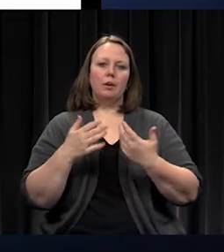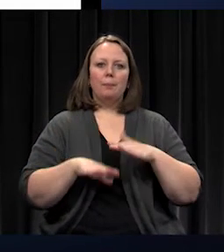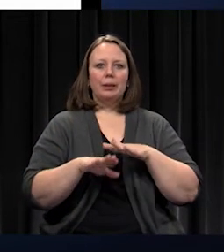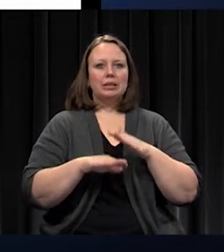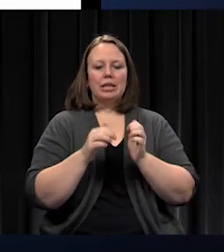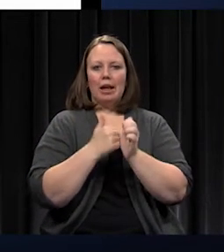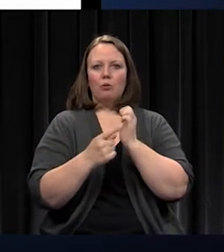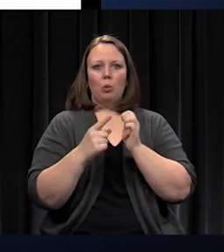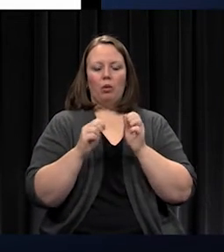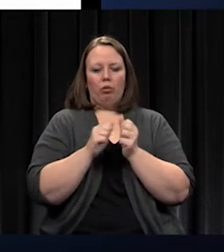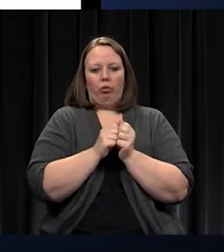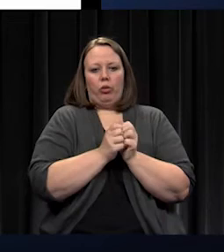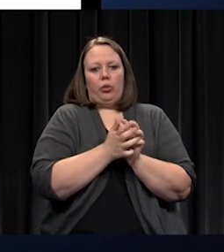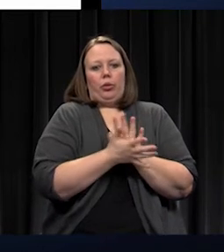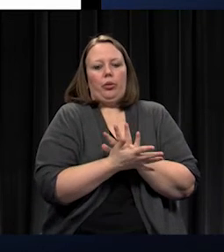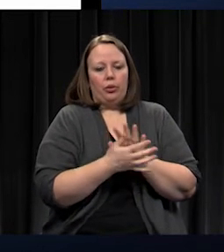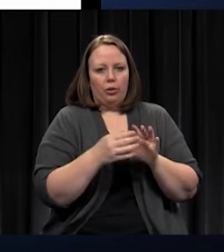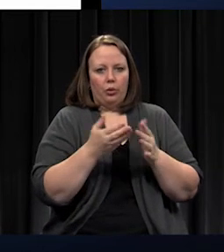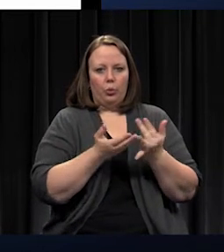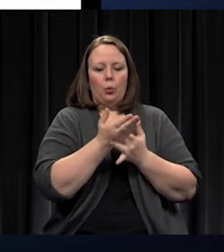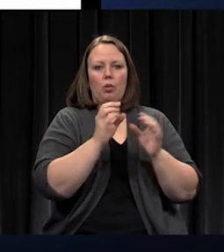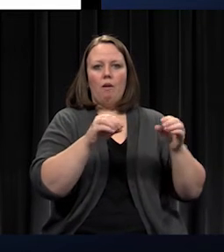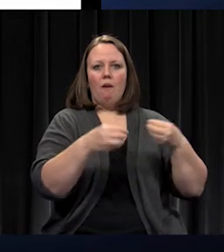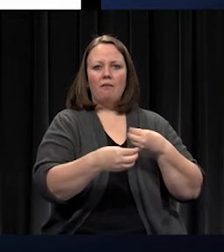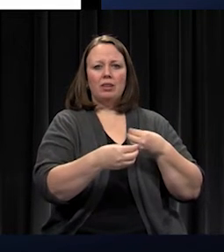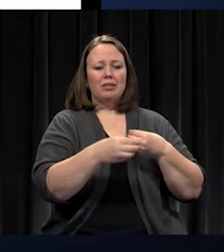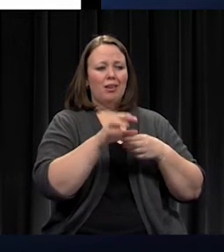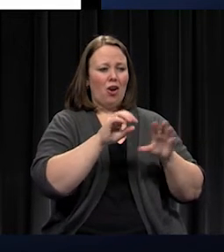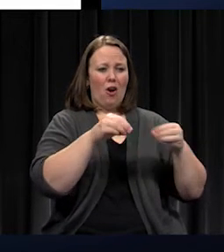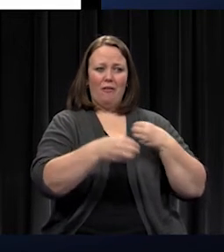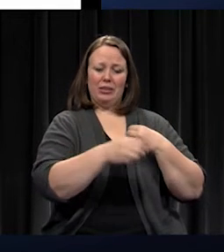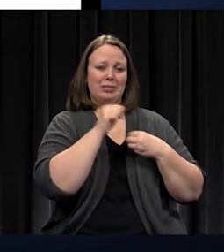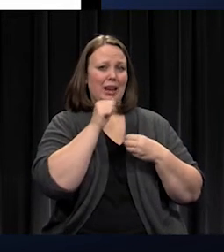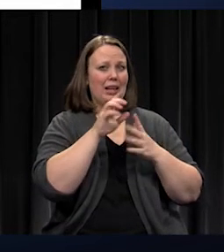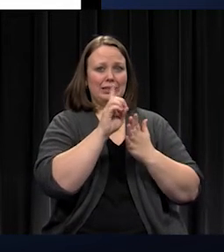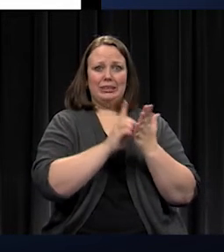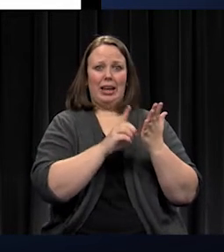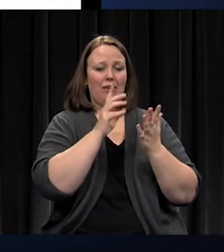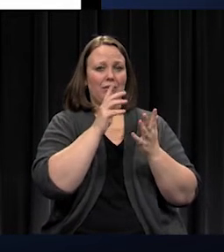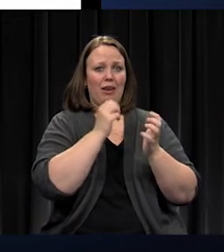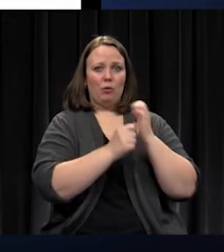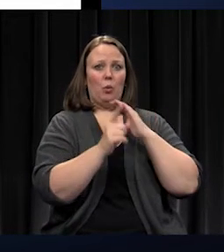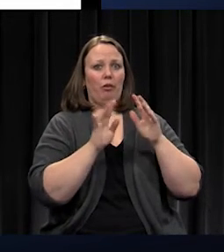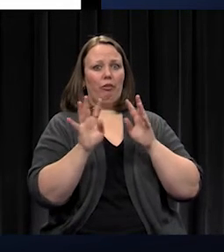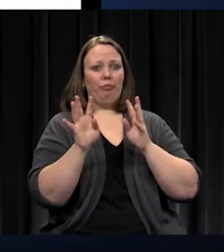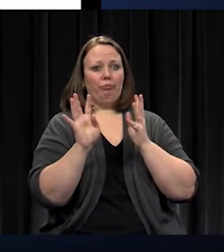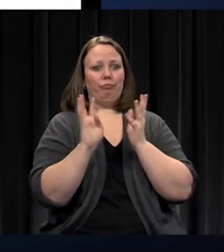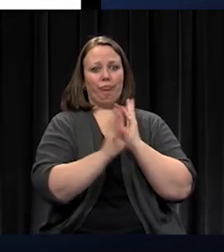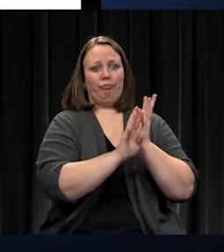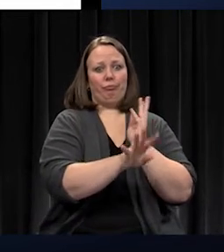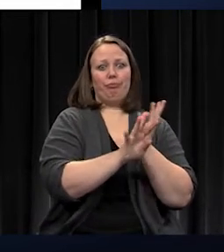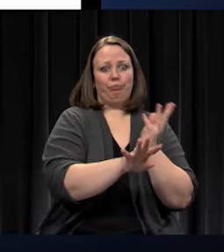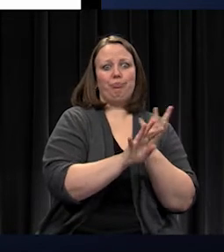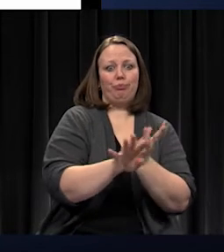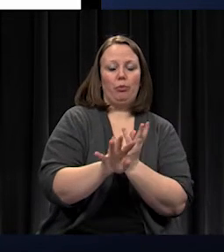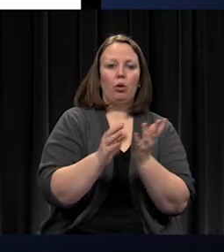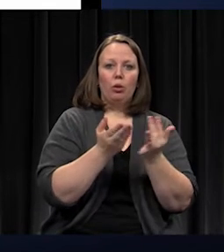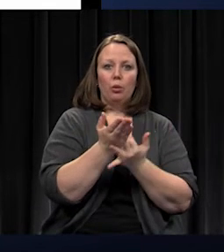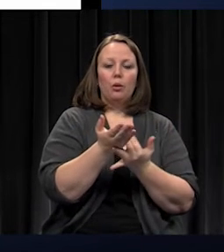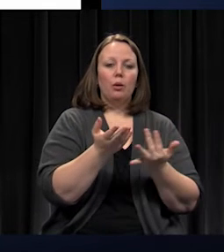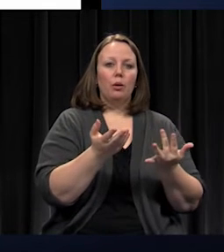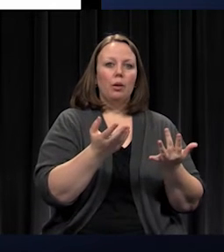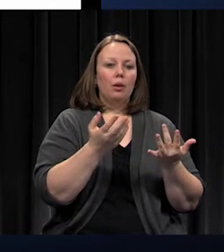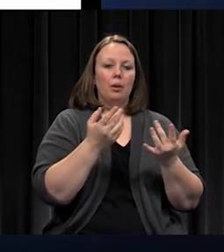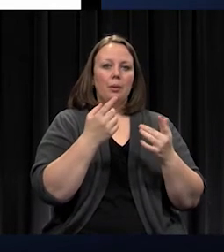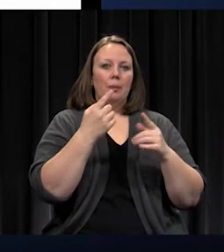weren't designed for that kind of traffic. They also weren't designed for the collaborative nature of a middle school where the principal has to meet and teams have to